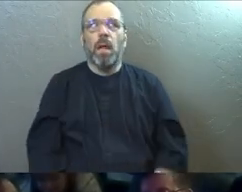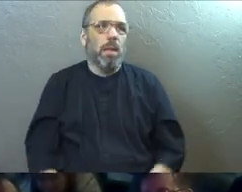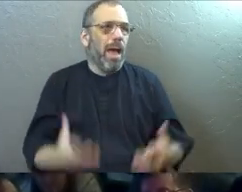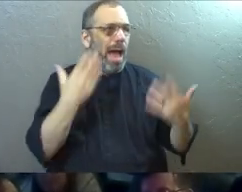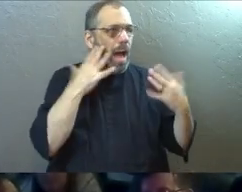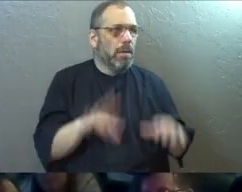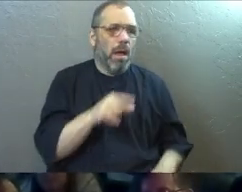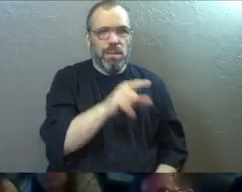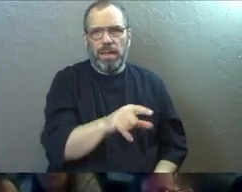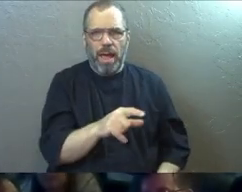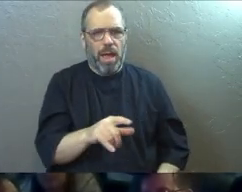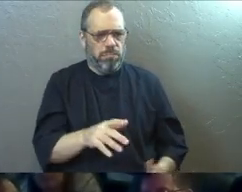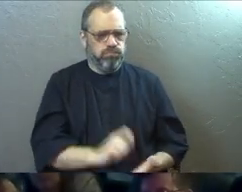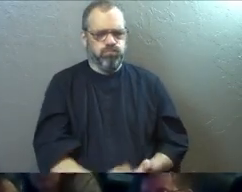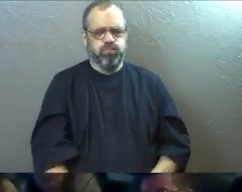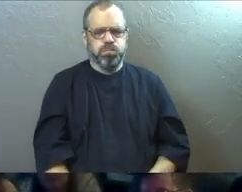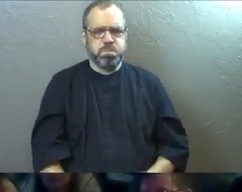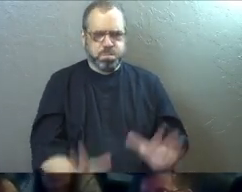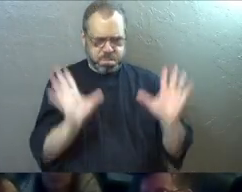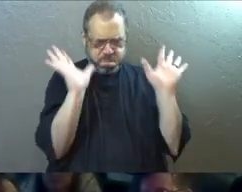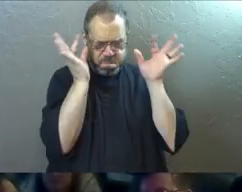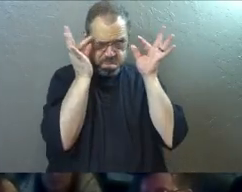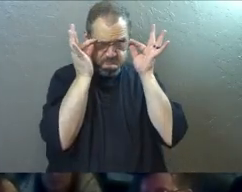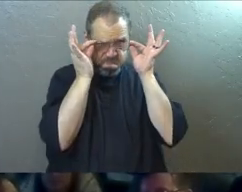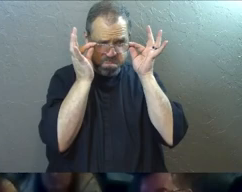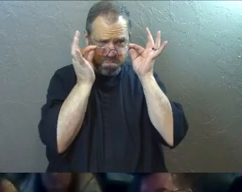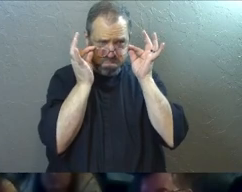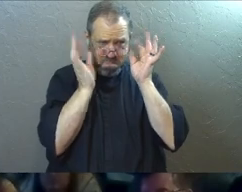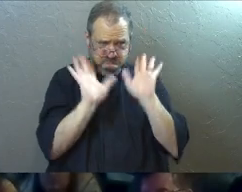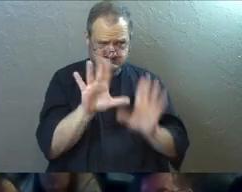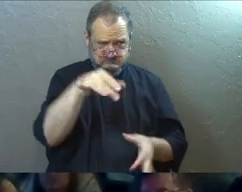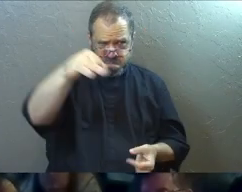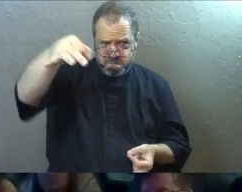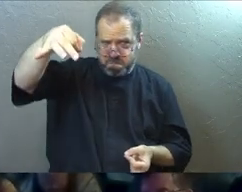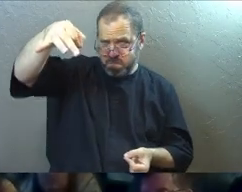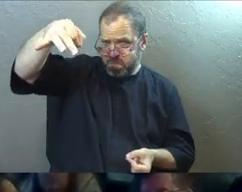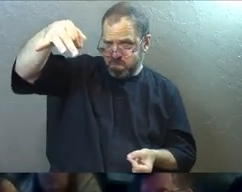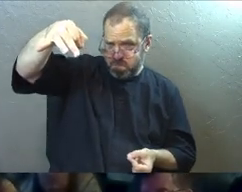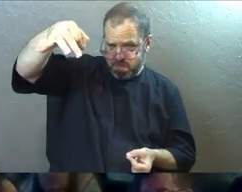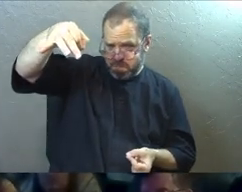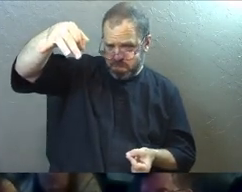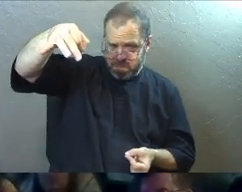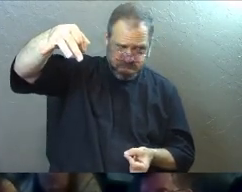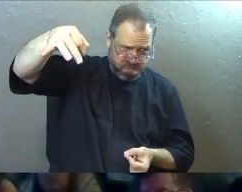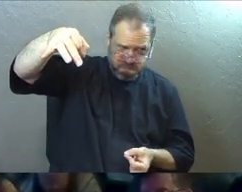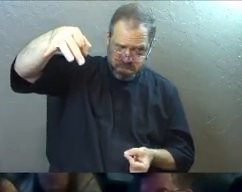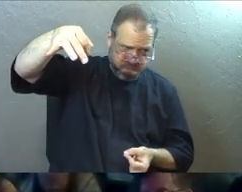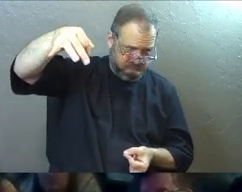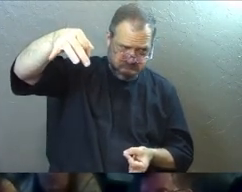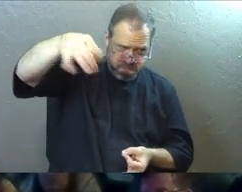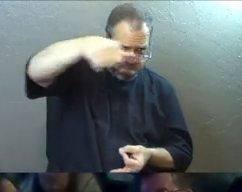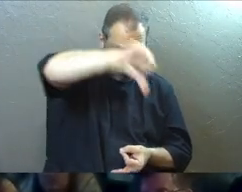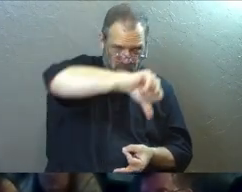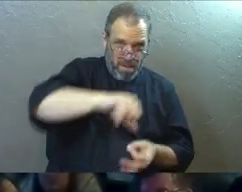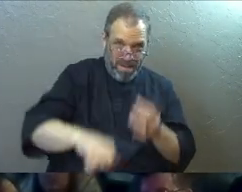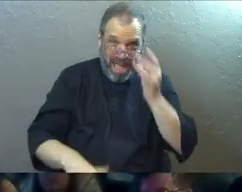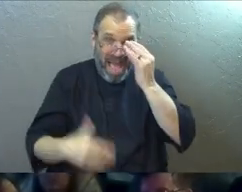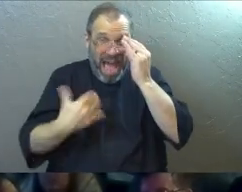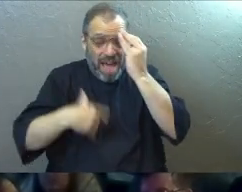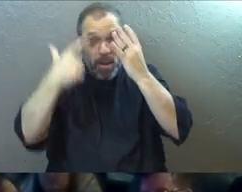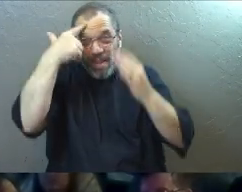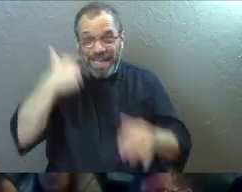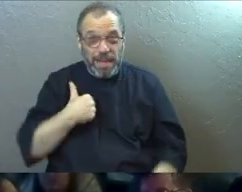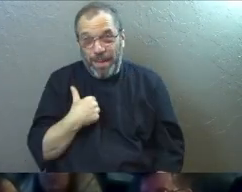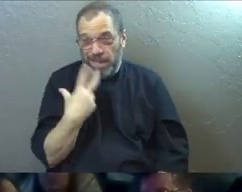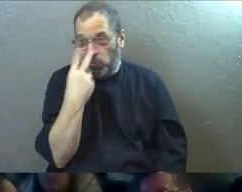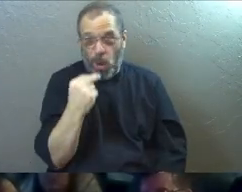I don't know about. They've got something or they're going to find something that I have no idea about and we're not going to get the loan and it's not going to happen. I'm starting to say, no, I've got